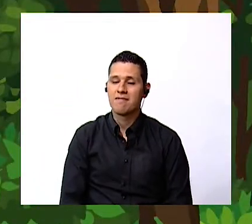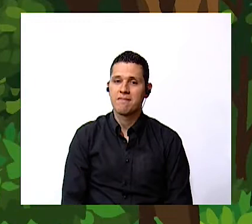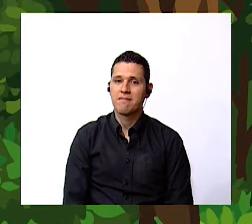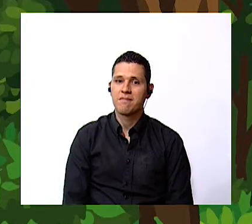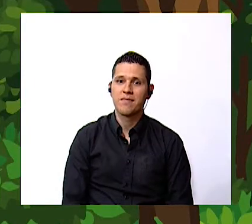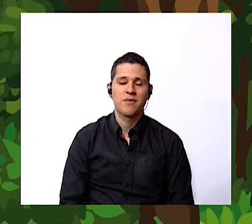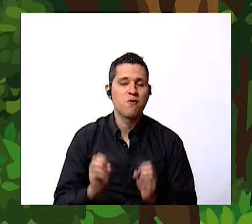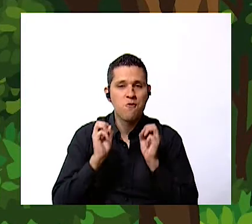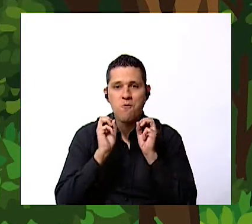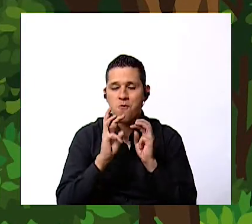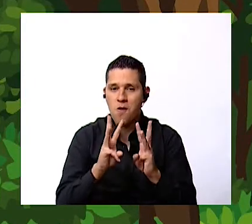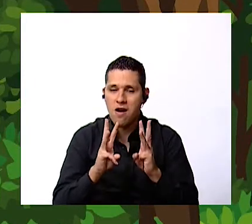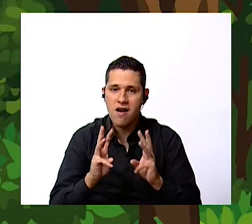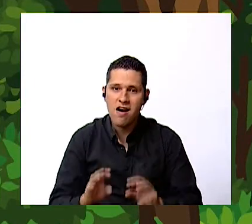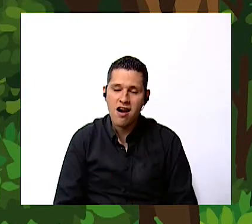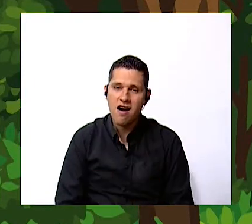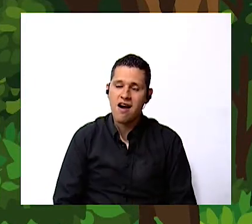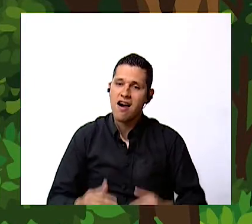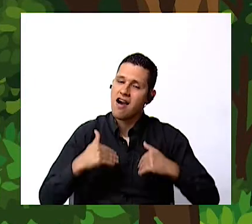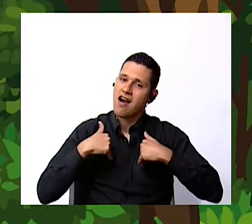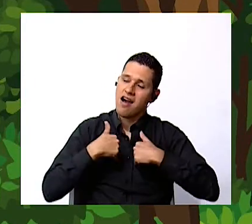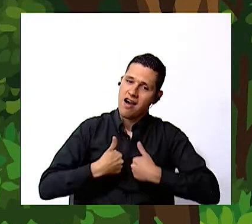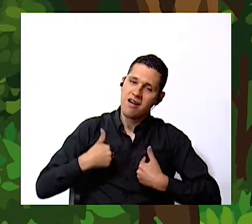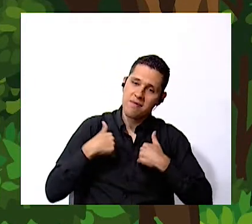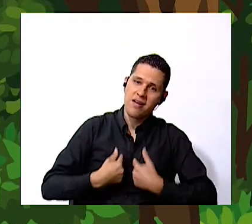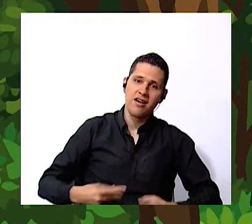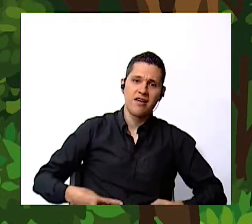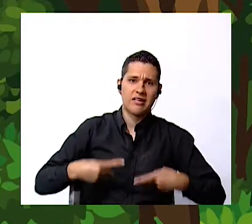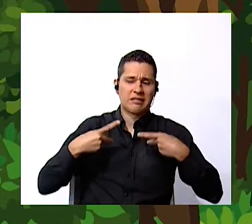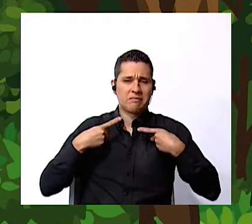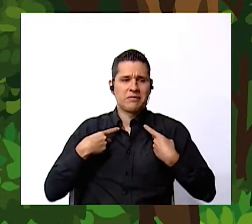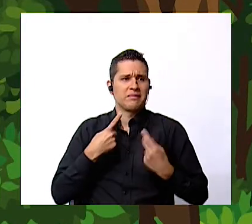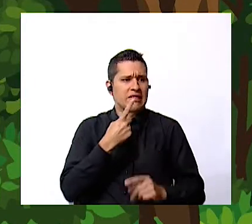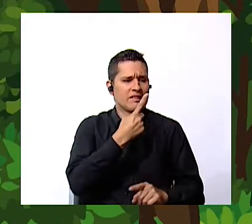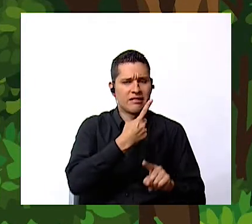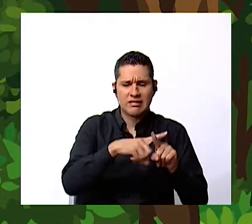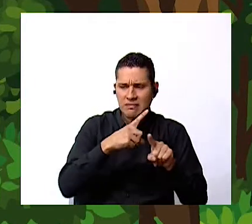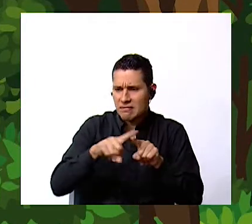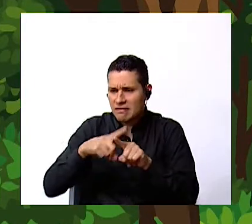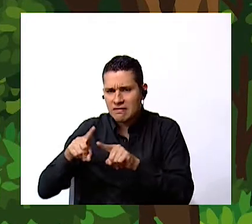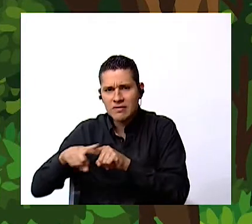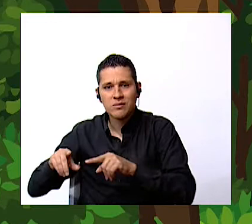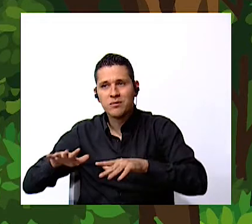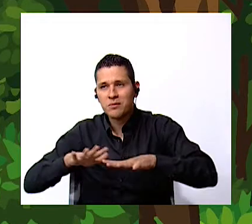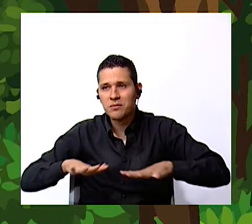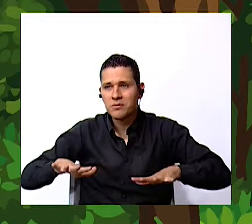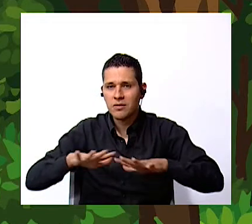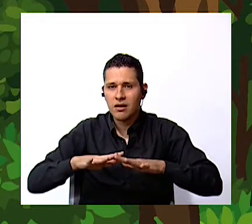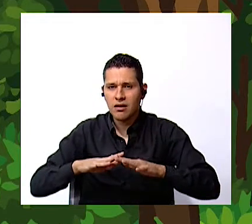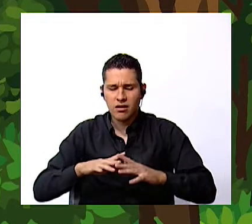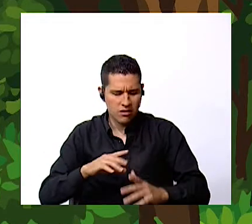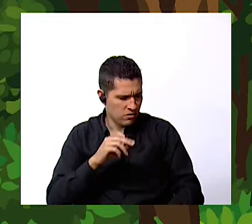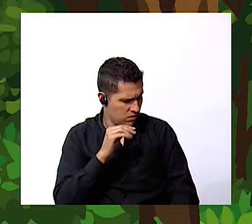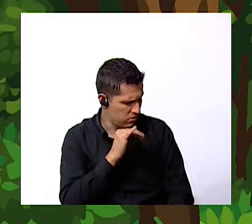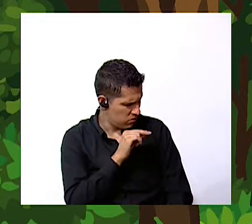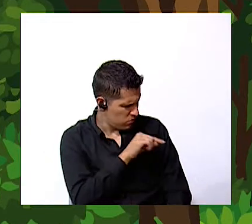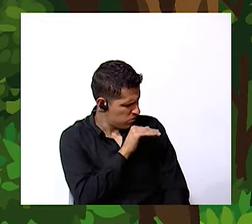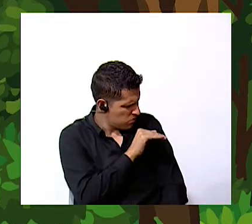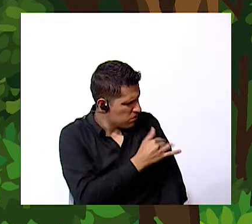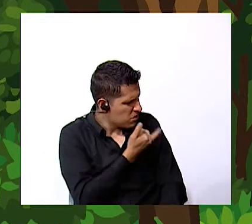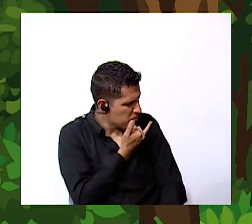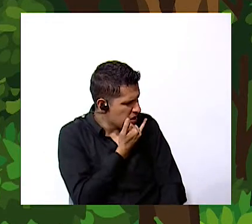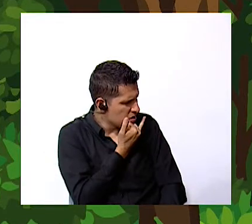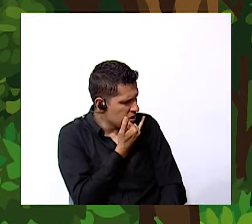wow animals live in different places right mary mary what are you doing